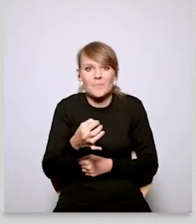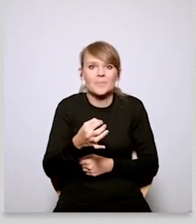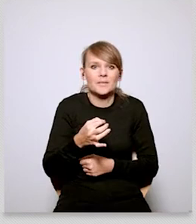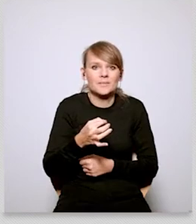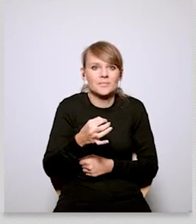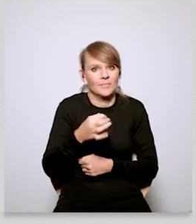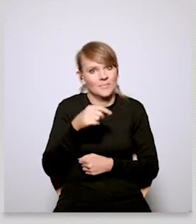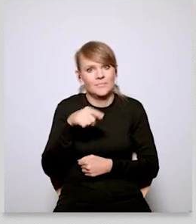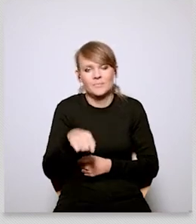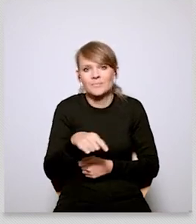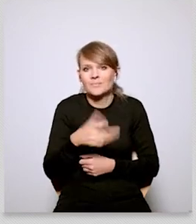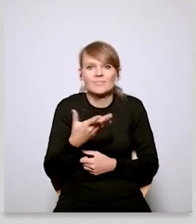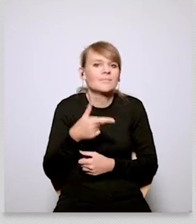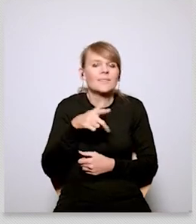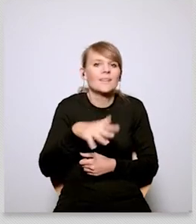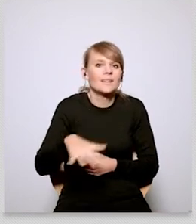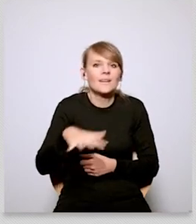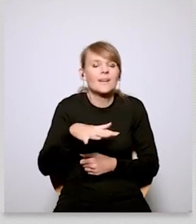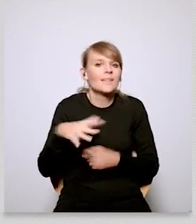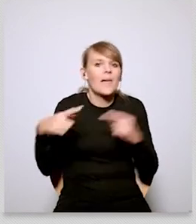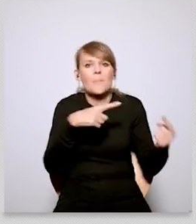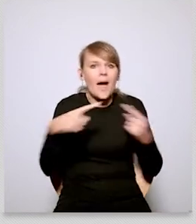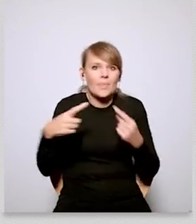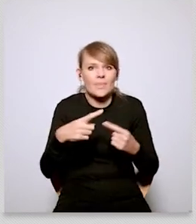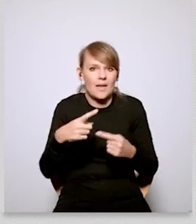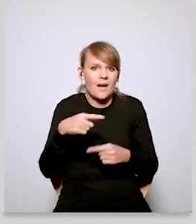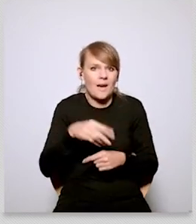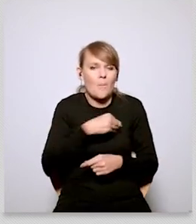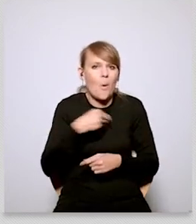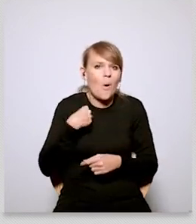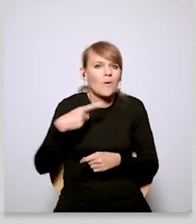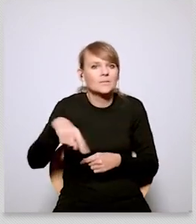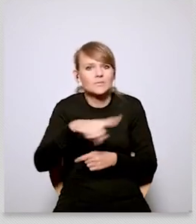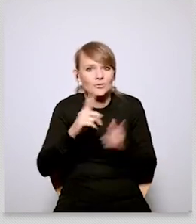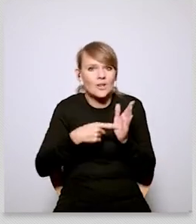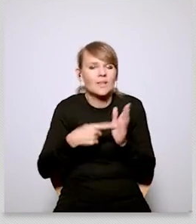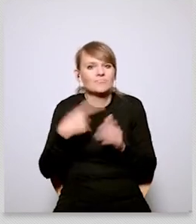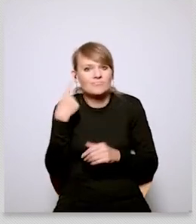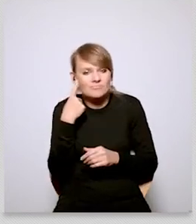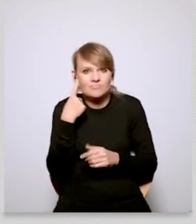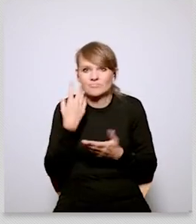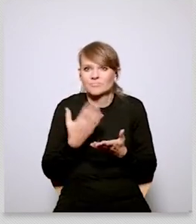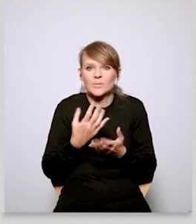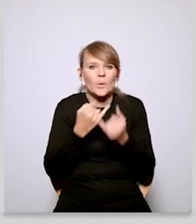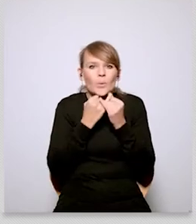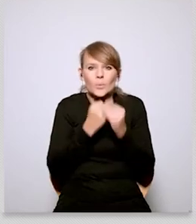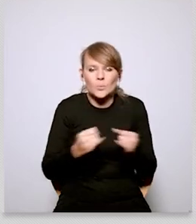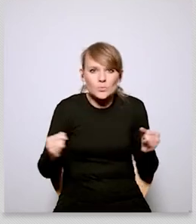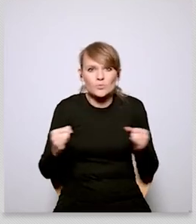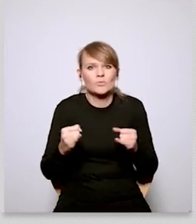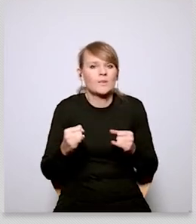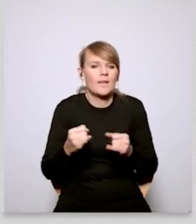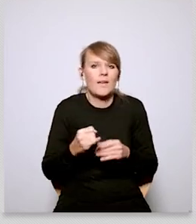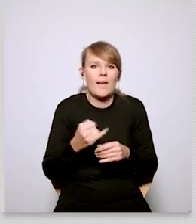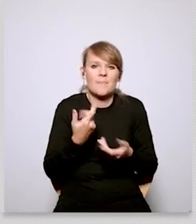are against against it however if we ask specific questions which are being brought up in the public debate here in